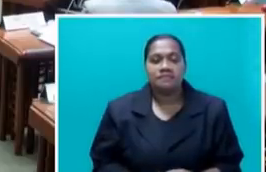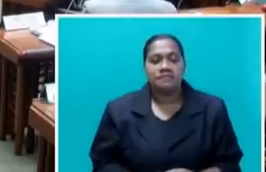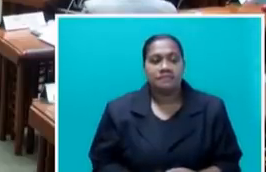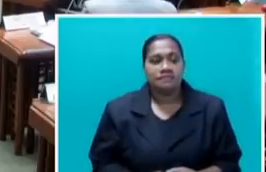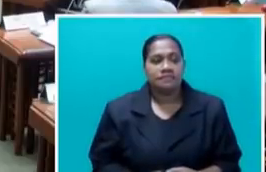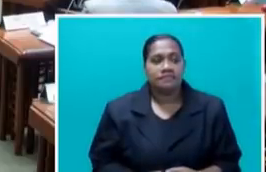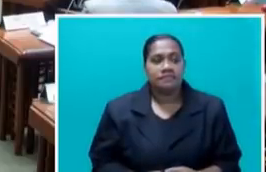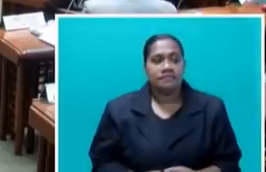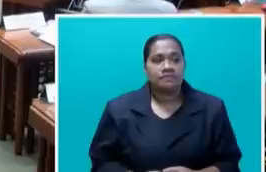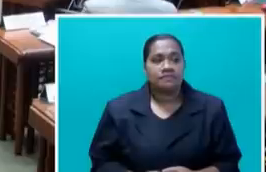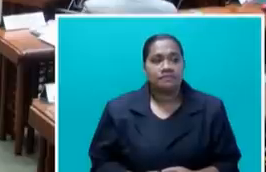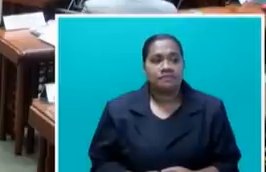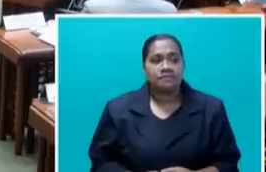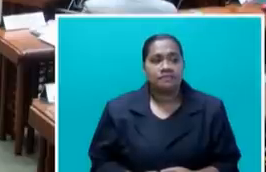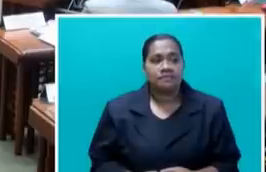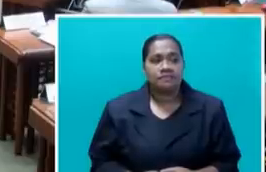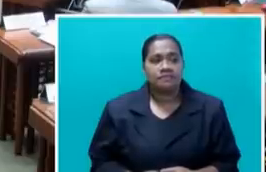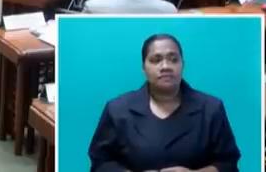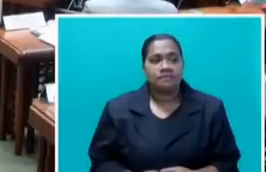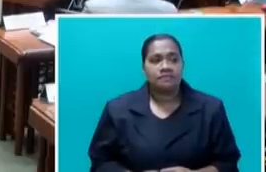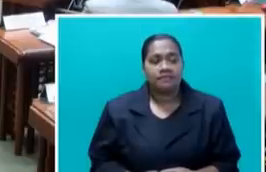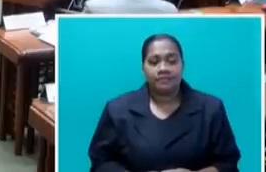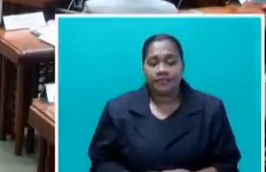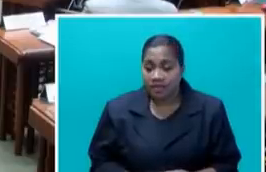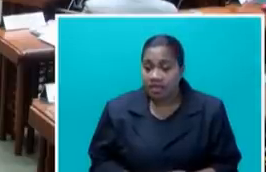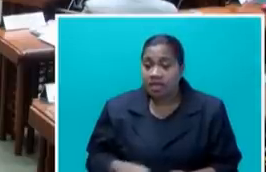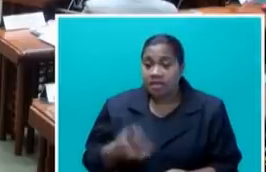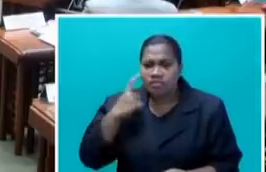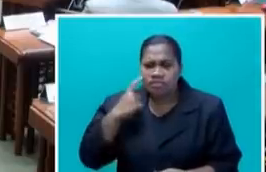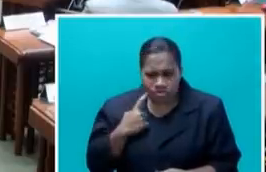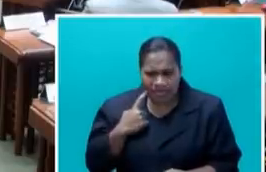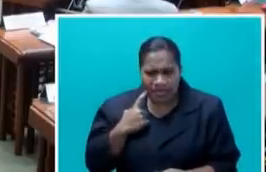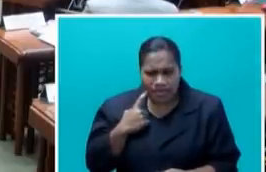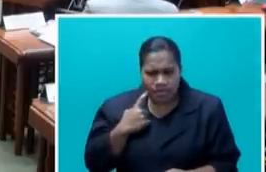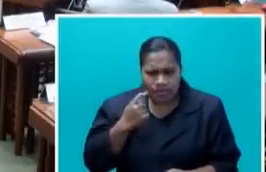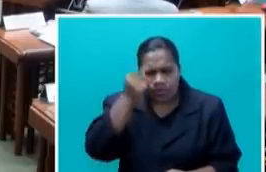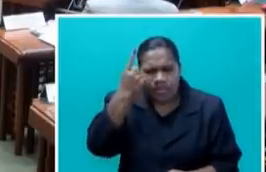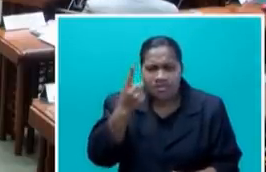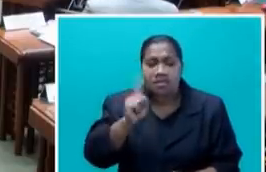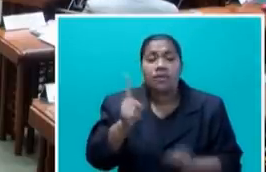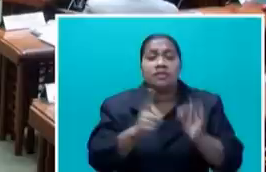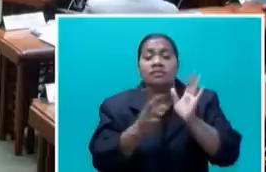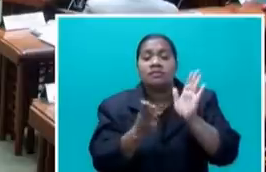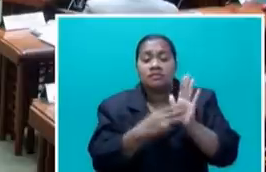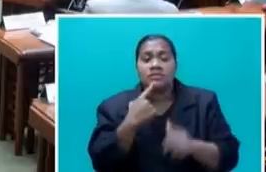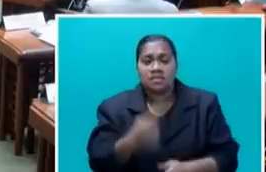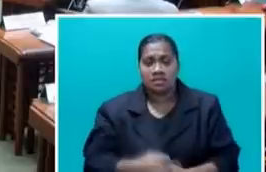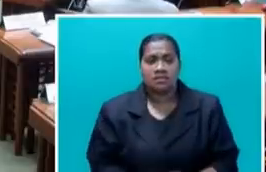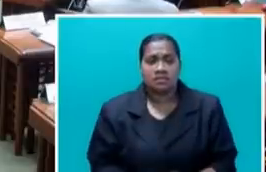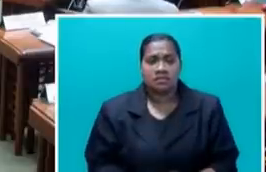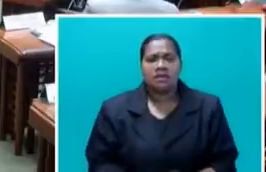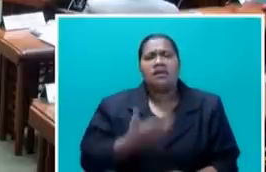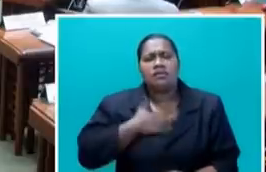Honourable... Honourable... I'm just trying to get hold of what the Prime Minister is saying. And I'd like to clarify something that he's just said